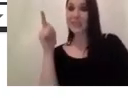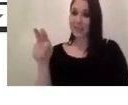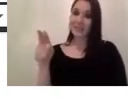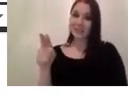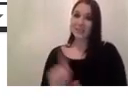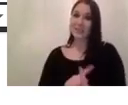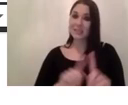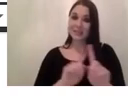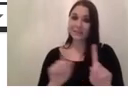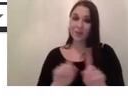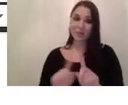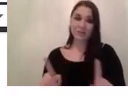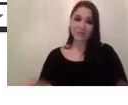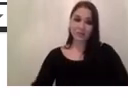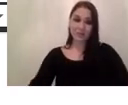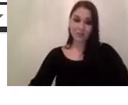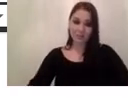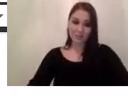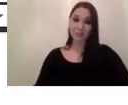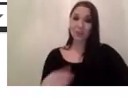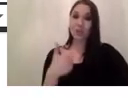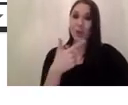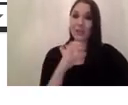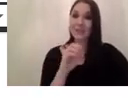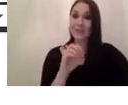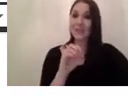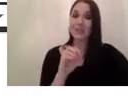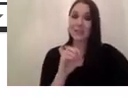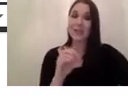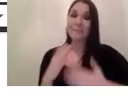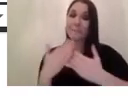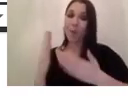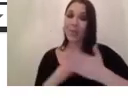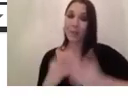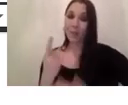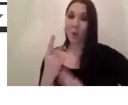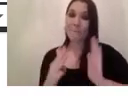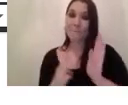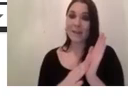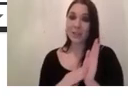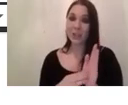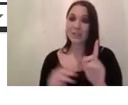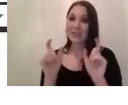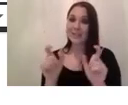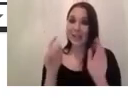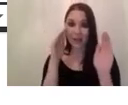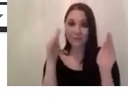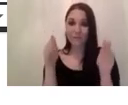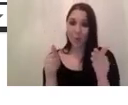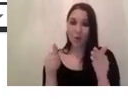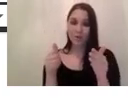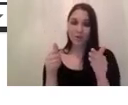between um 20 to 30 centimeters to more than one meter and to stay in focus is actually